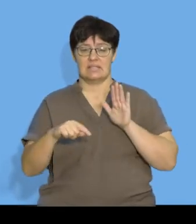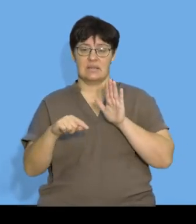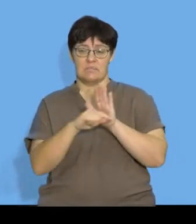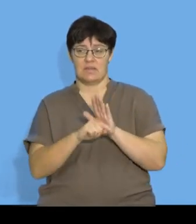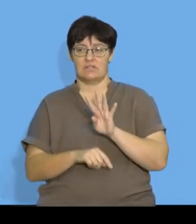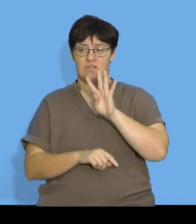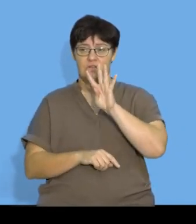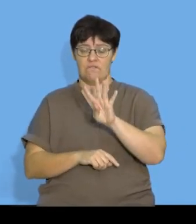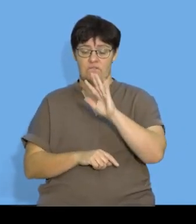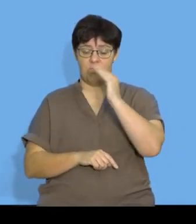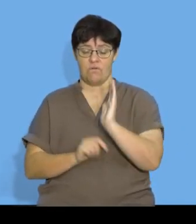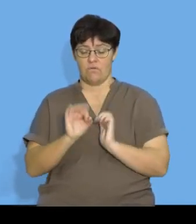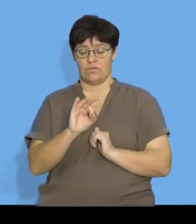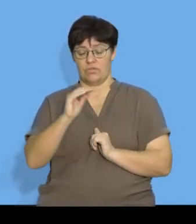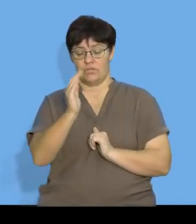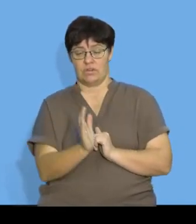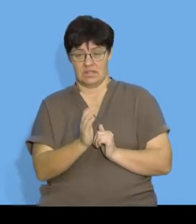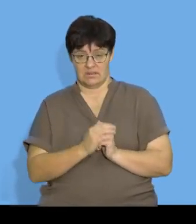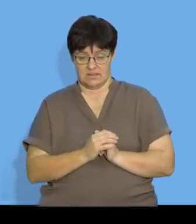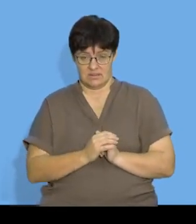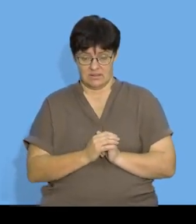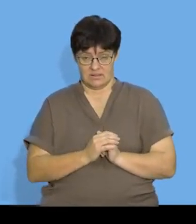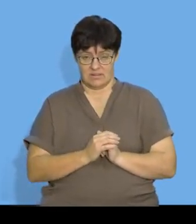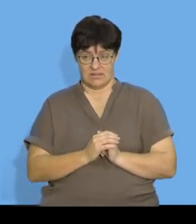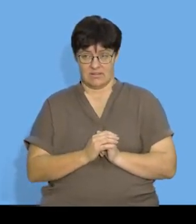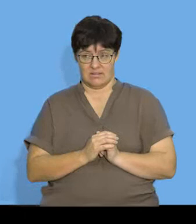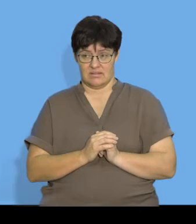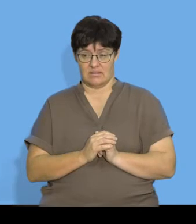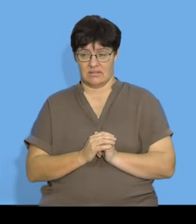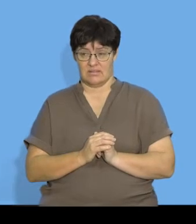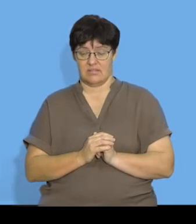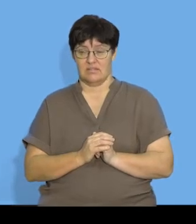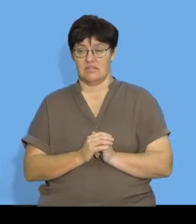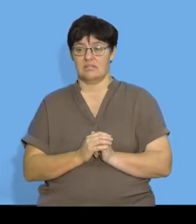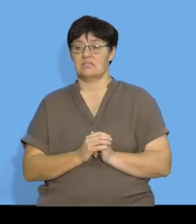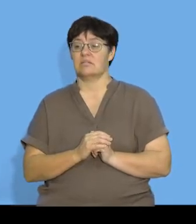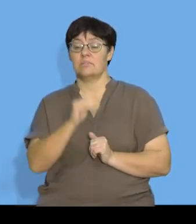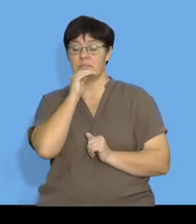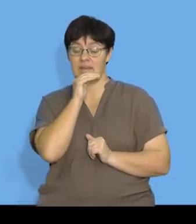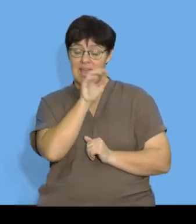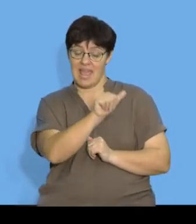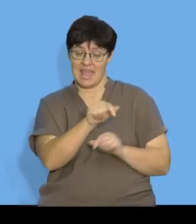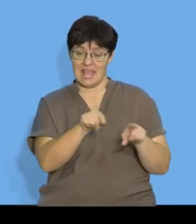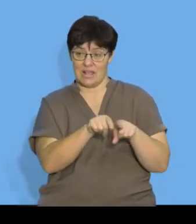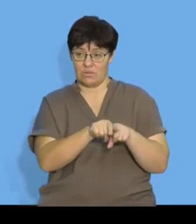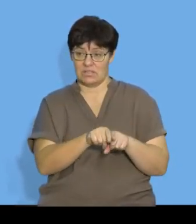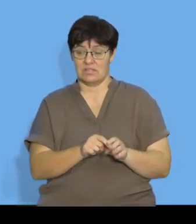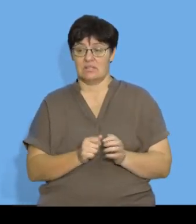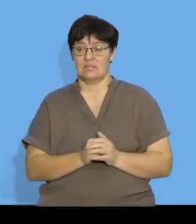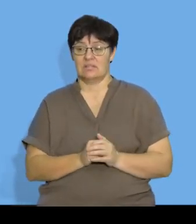minus 4 times 3 which means that A is equal to